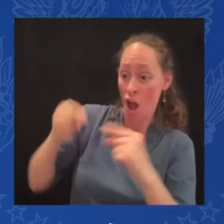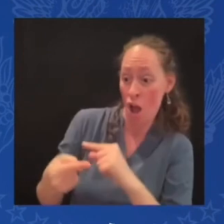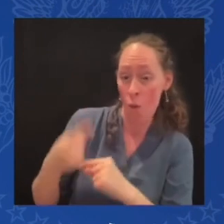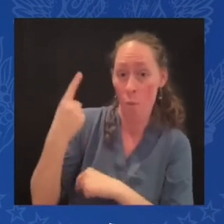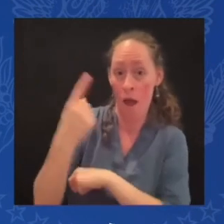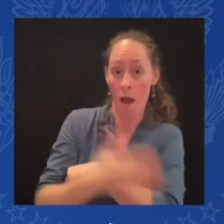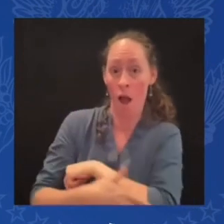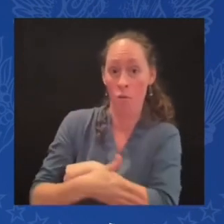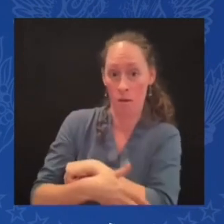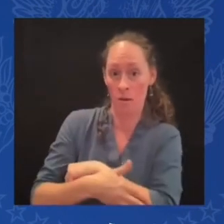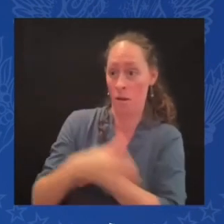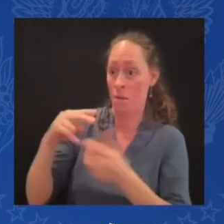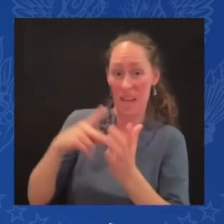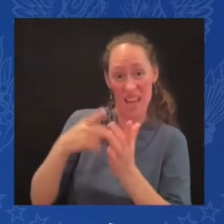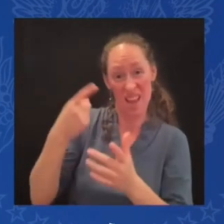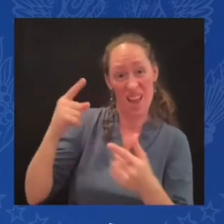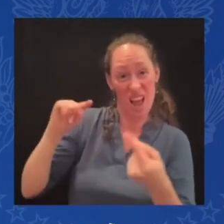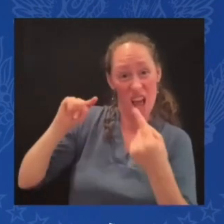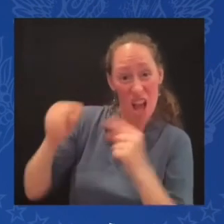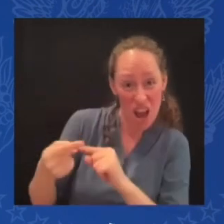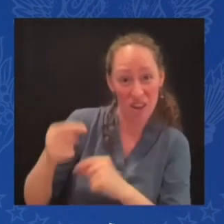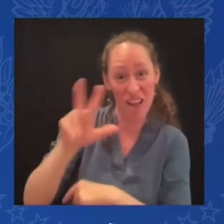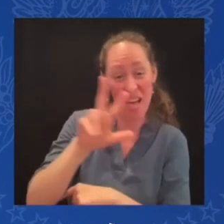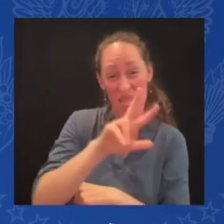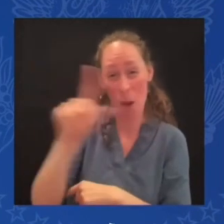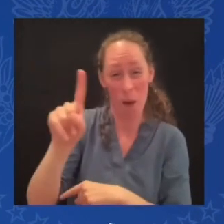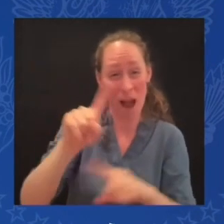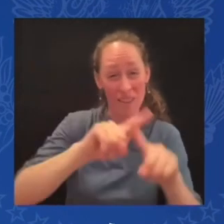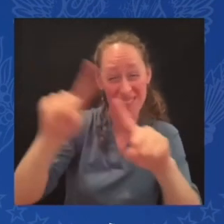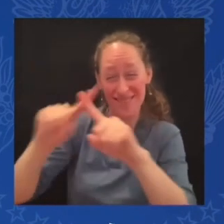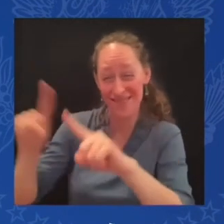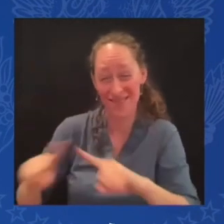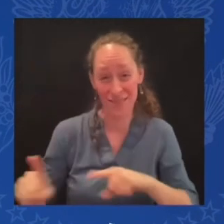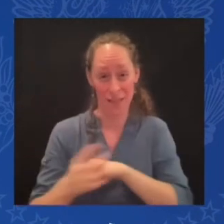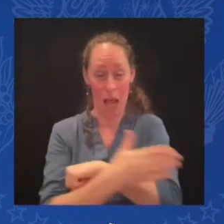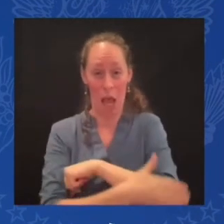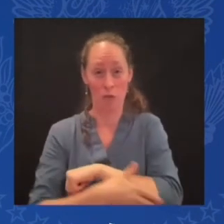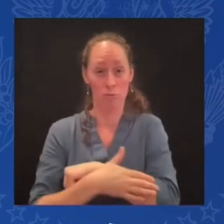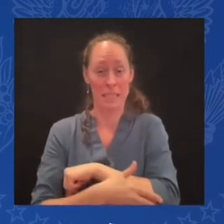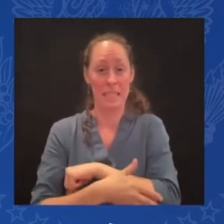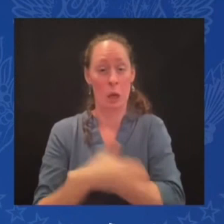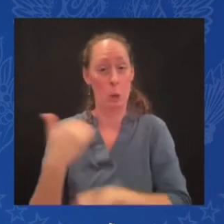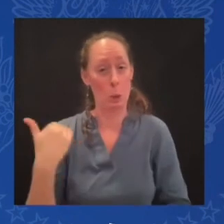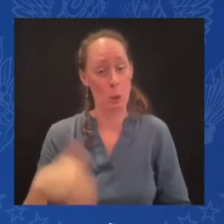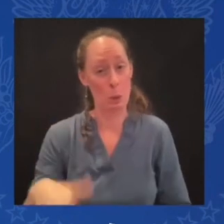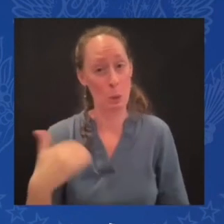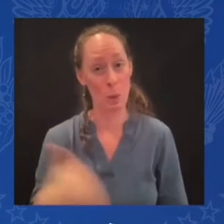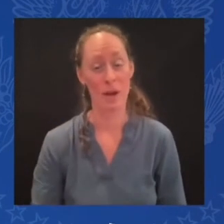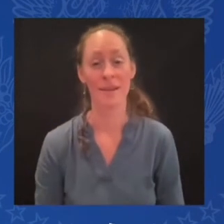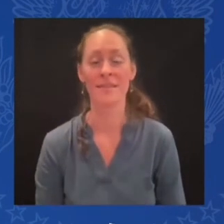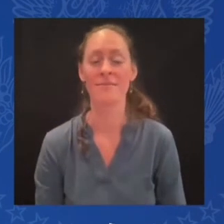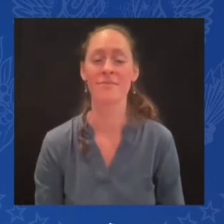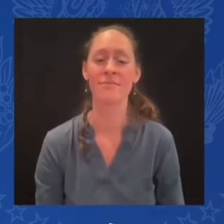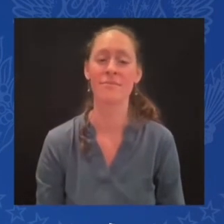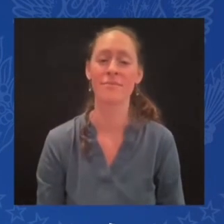Next question. President Biden, please. Oh, I'm sorry. I guess it's, Arlette from CNN.